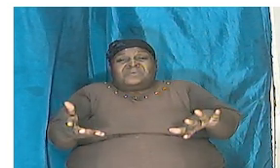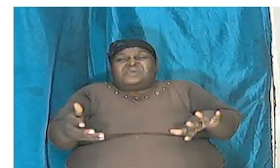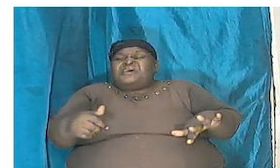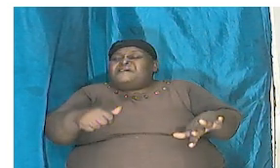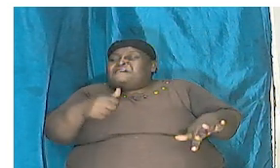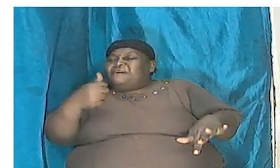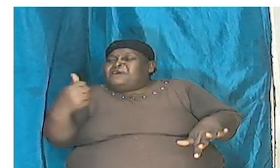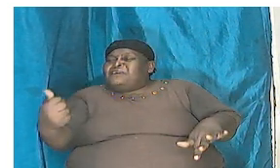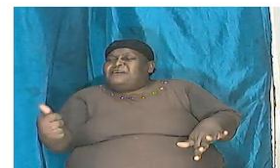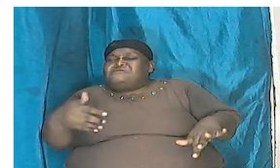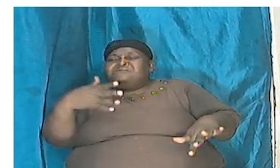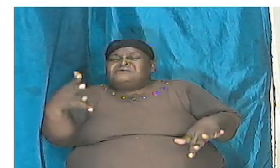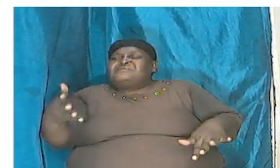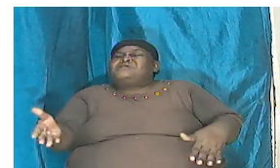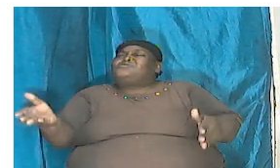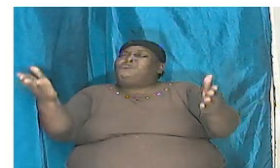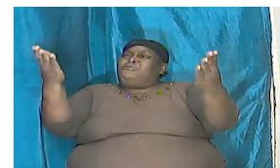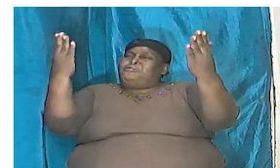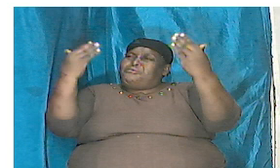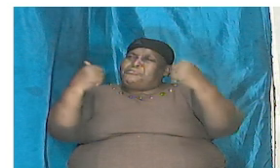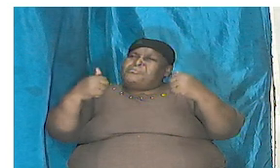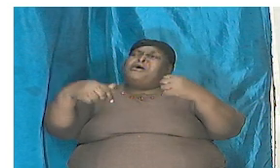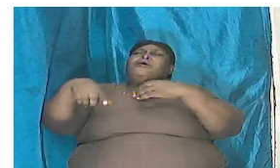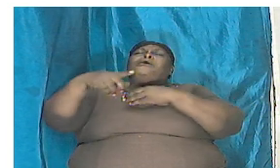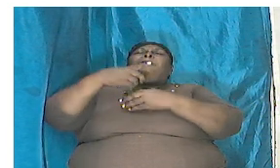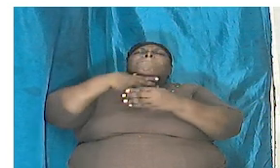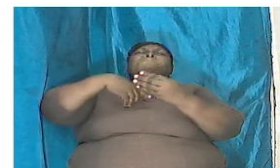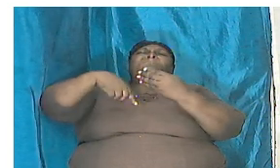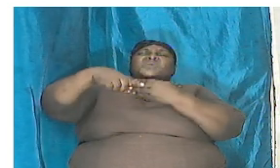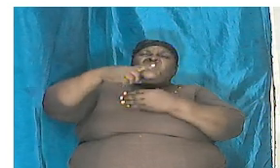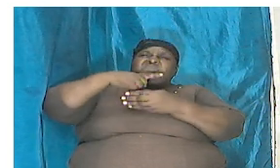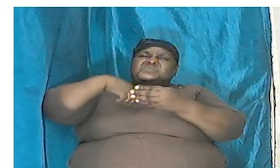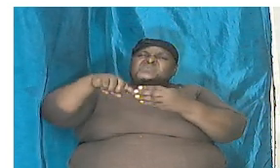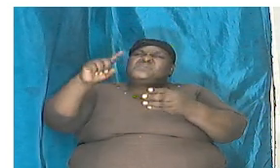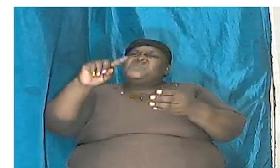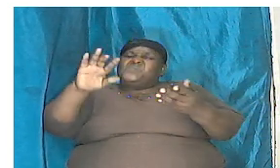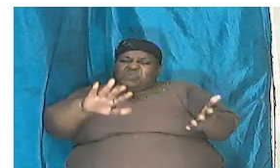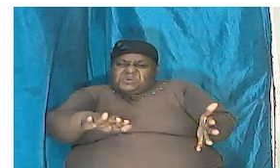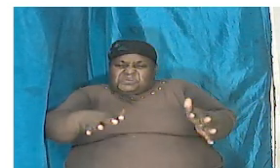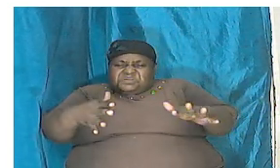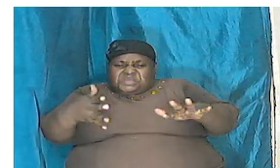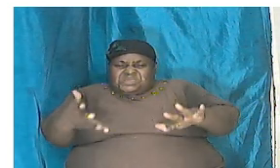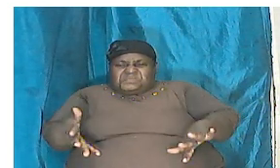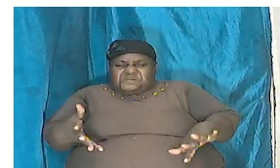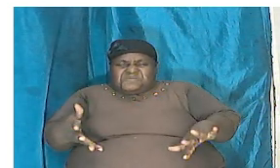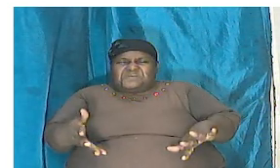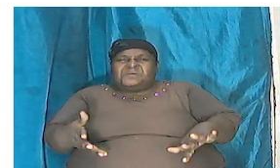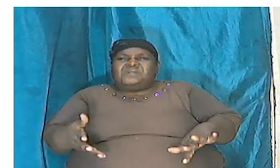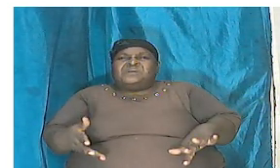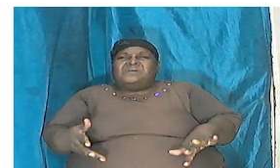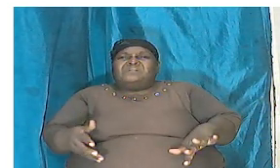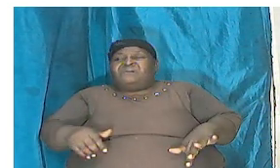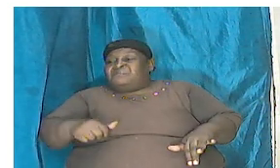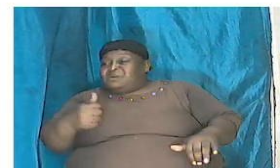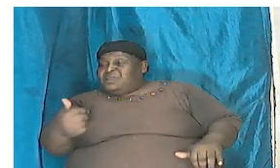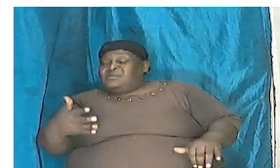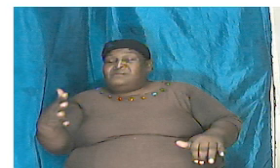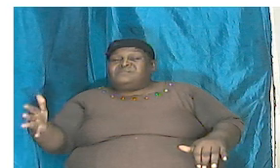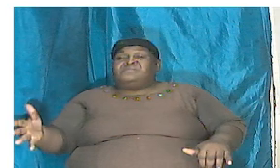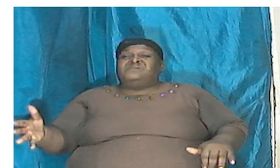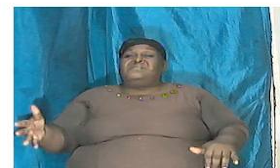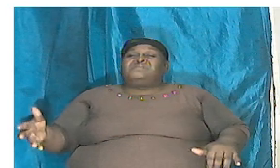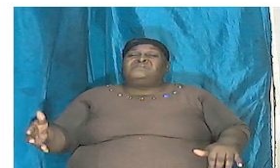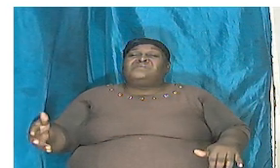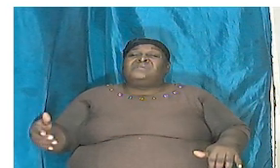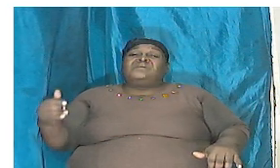that came about where death is concerned or anything like that